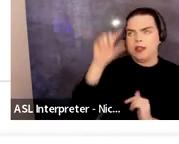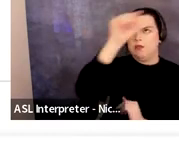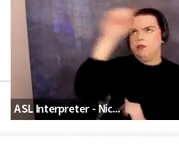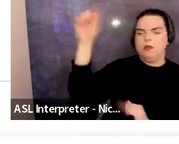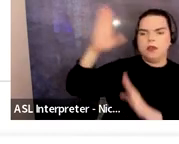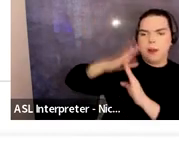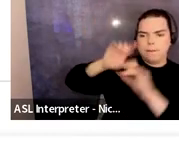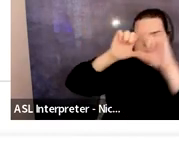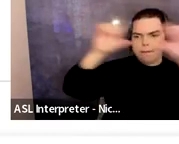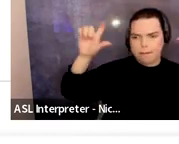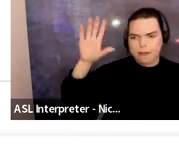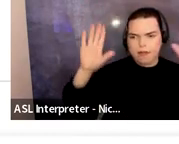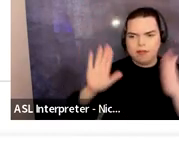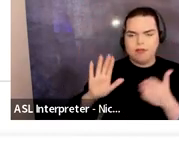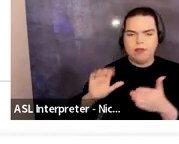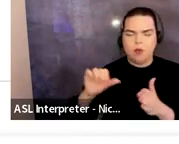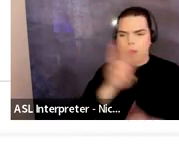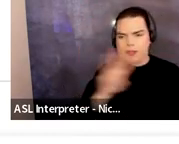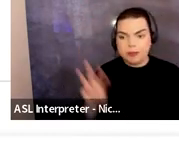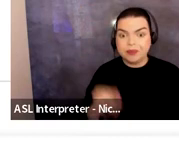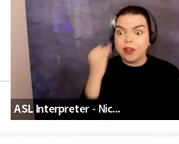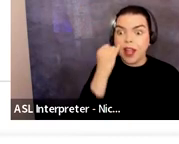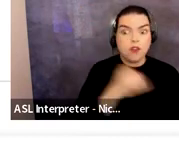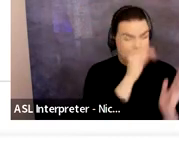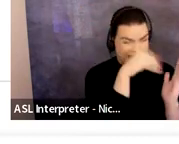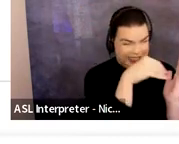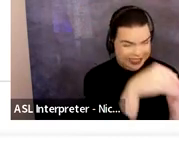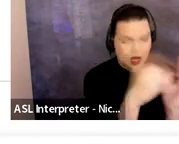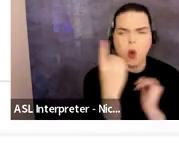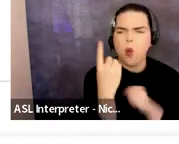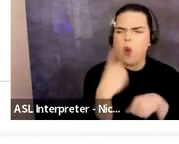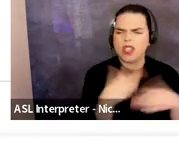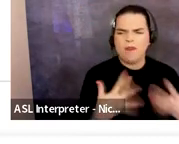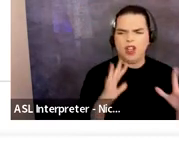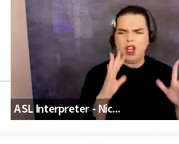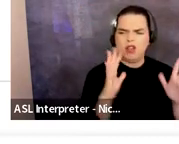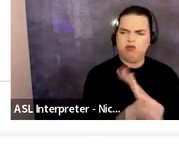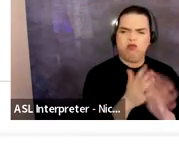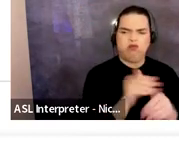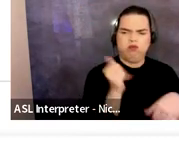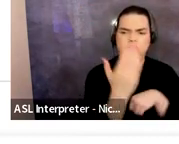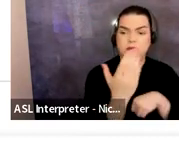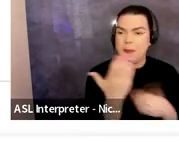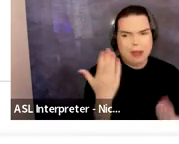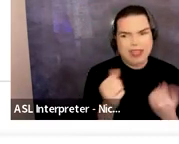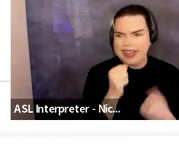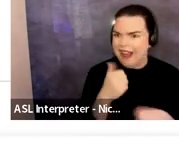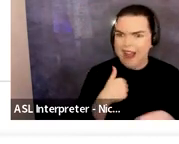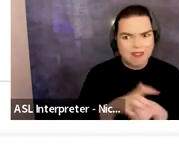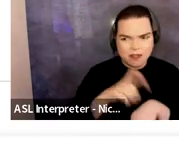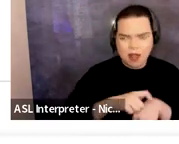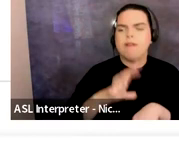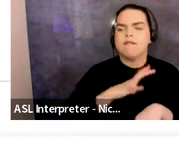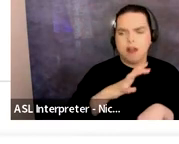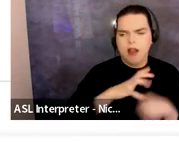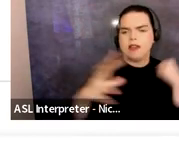opened an application form but don't have time to finish it in that one sitting you can enter a project title and save the document with just